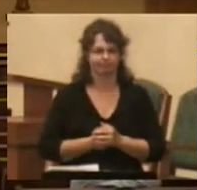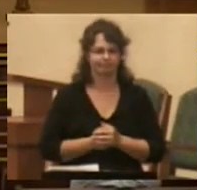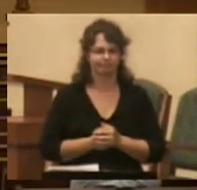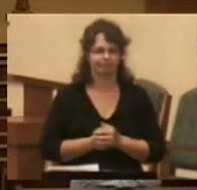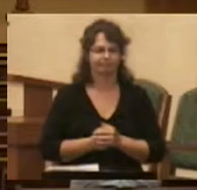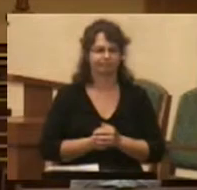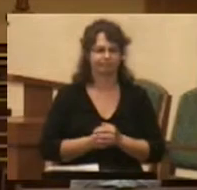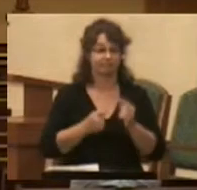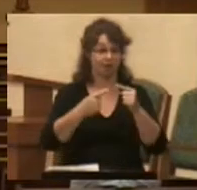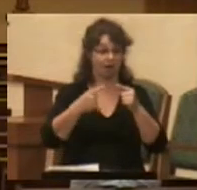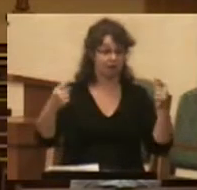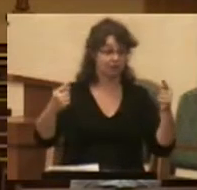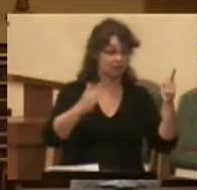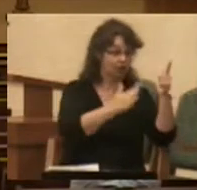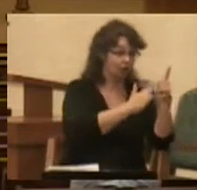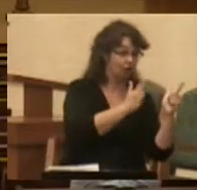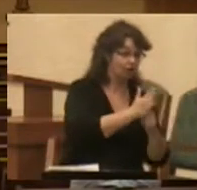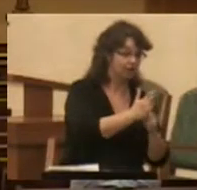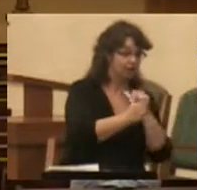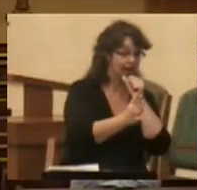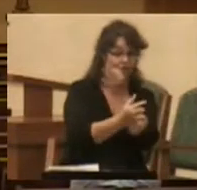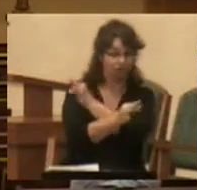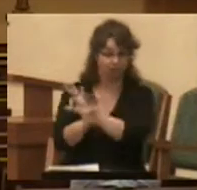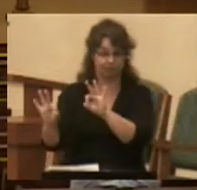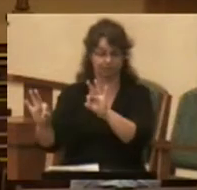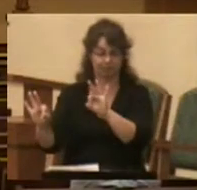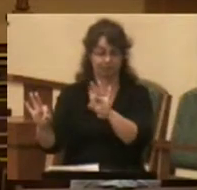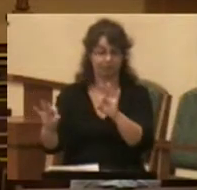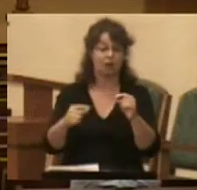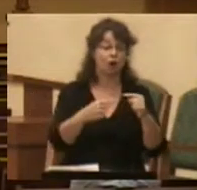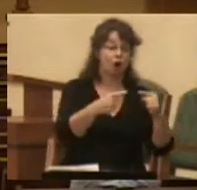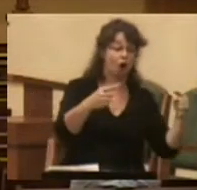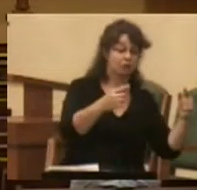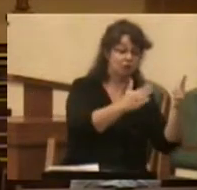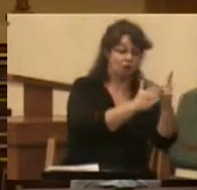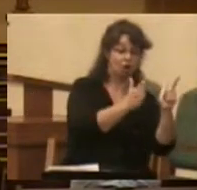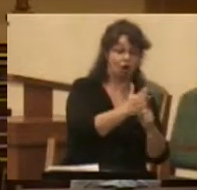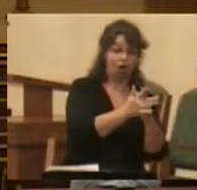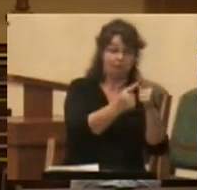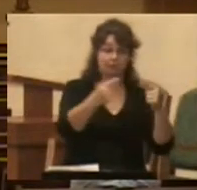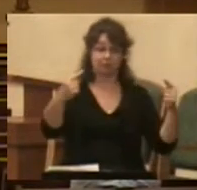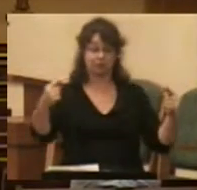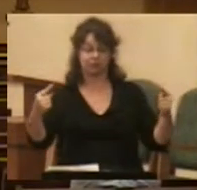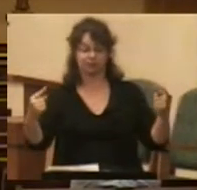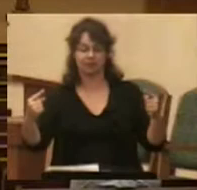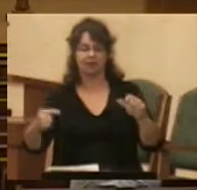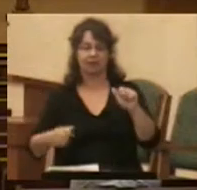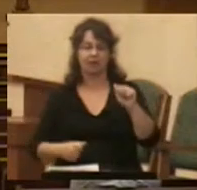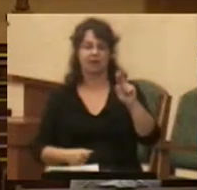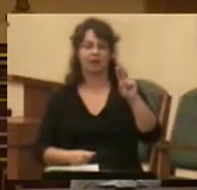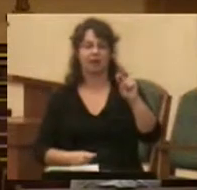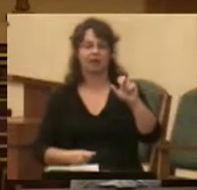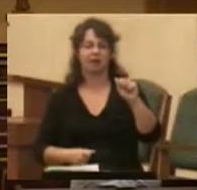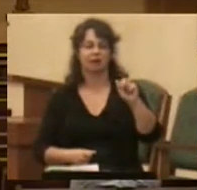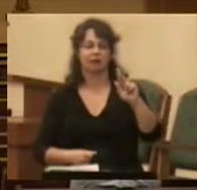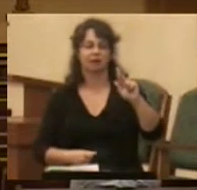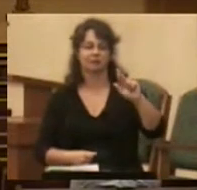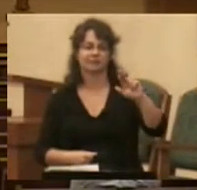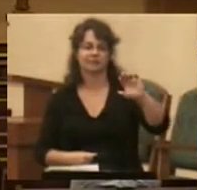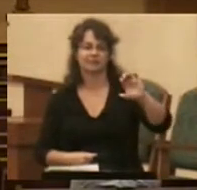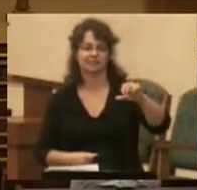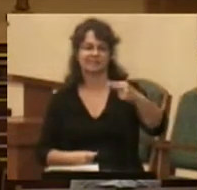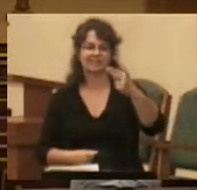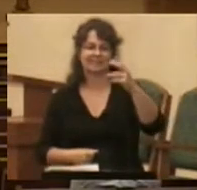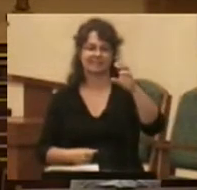the opposite of law is not freedom. The opposite of law is anarchy. I